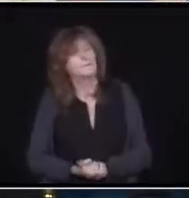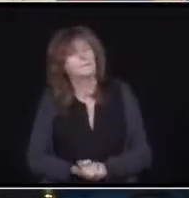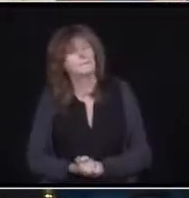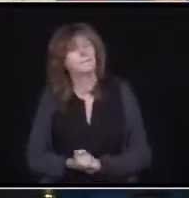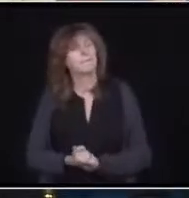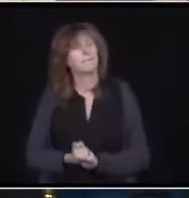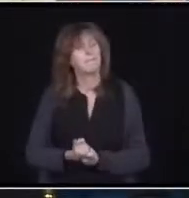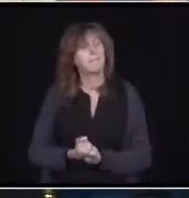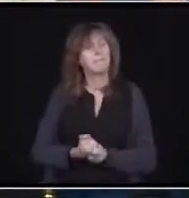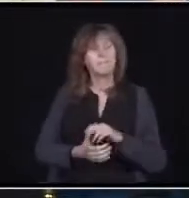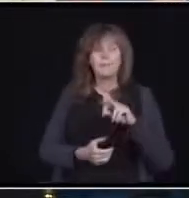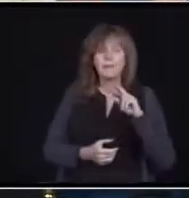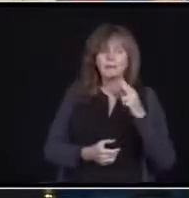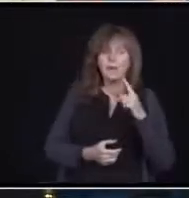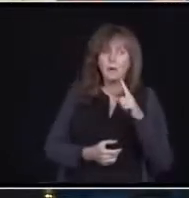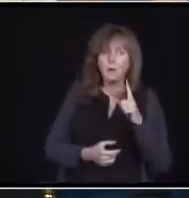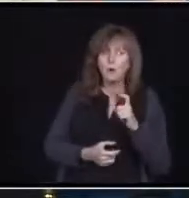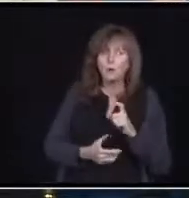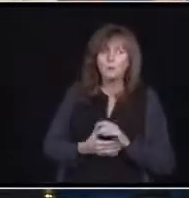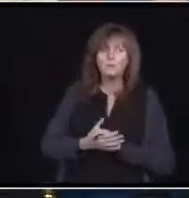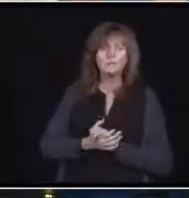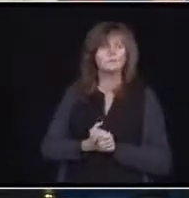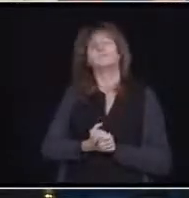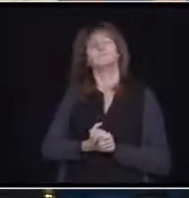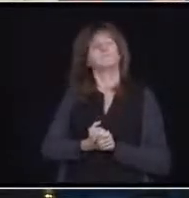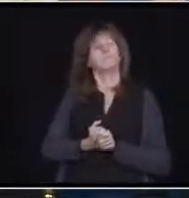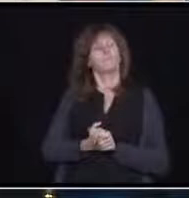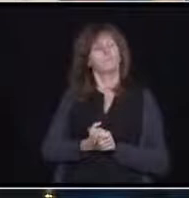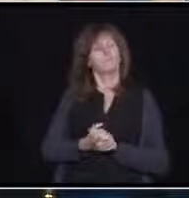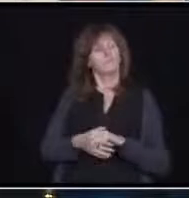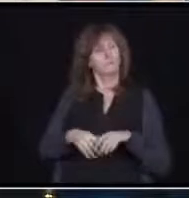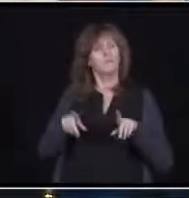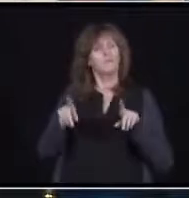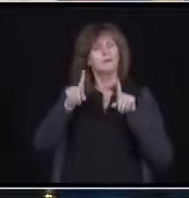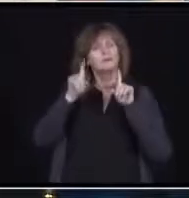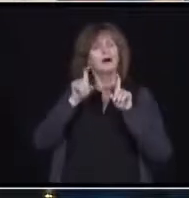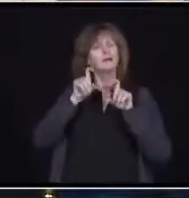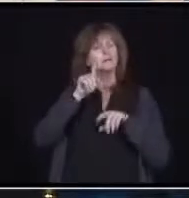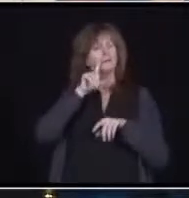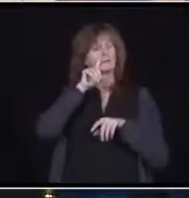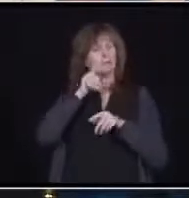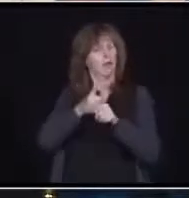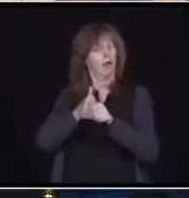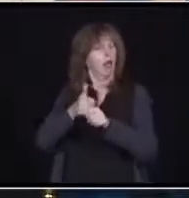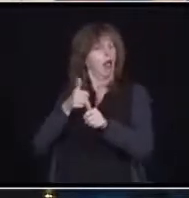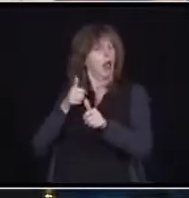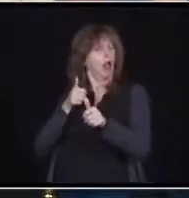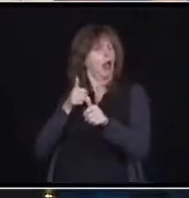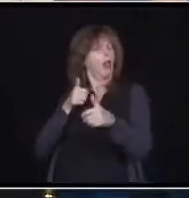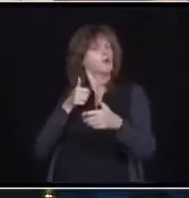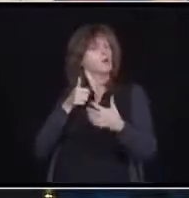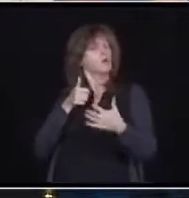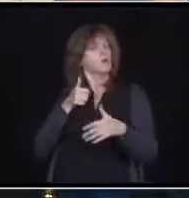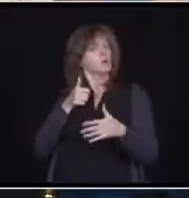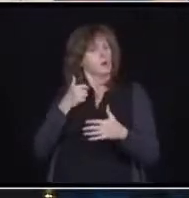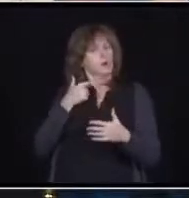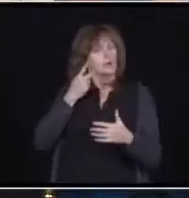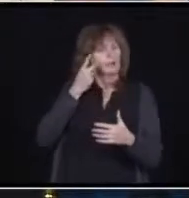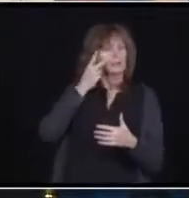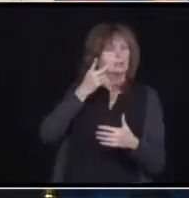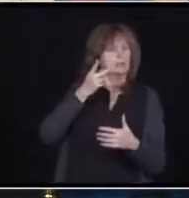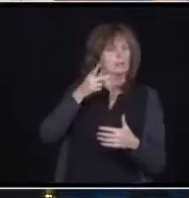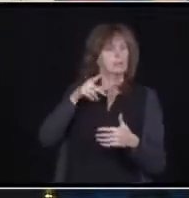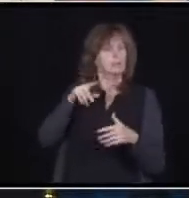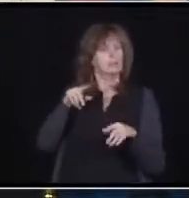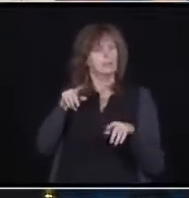Well, to the testing backlog, we're seeing that it's at its highest point yet. And I've seen criticism saying that